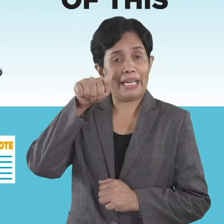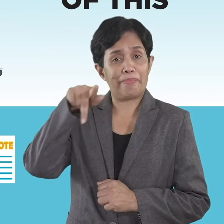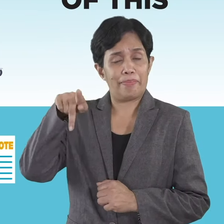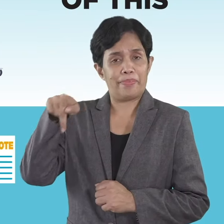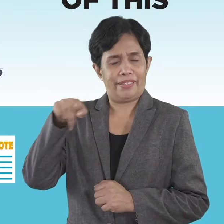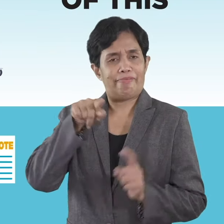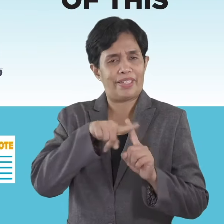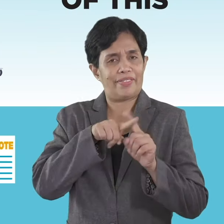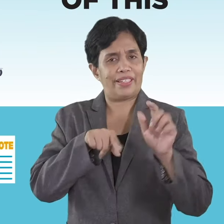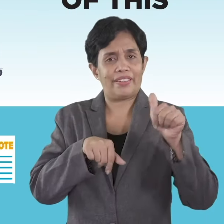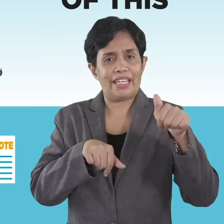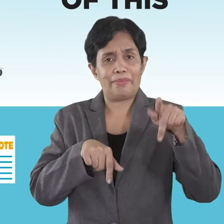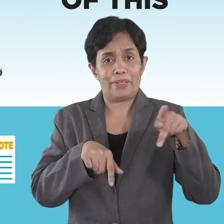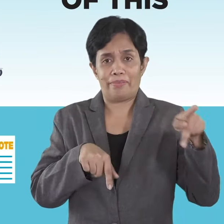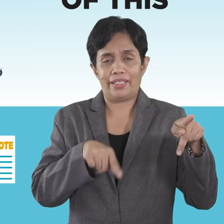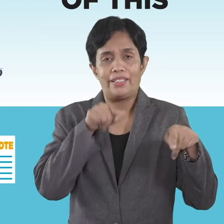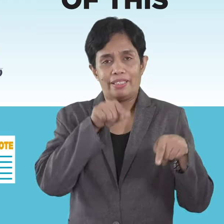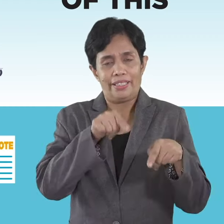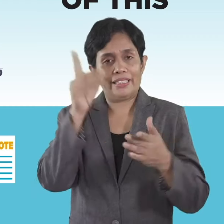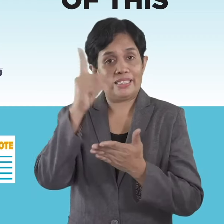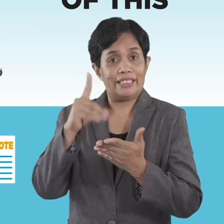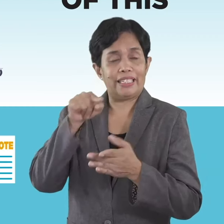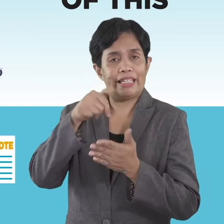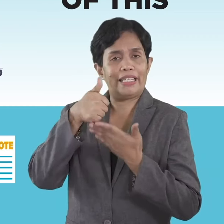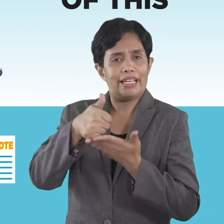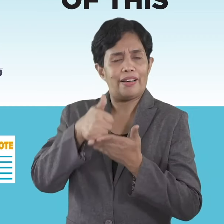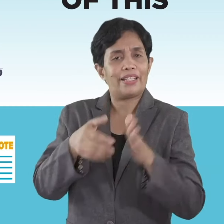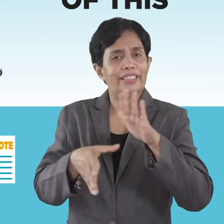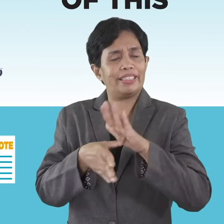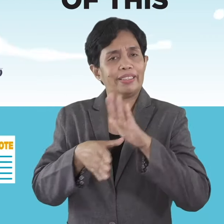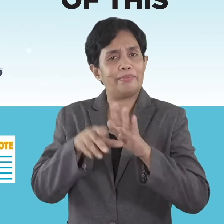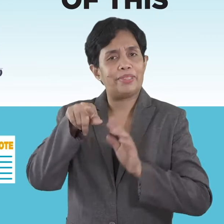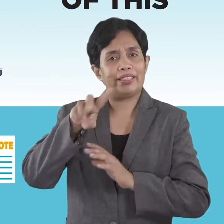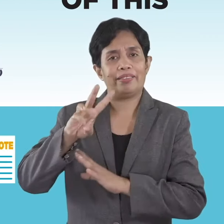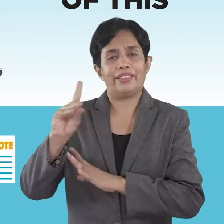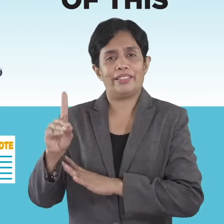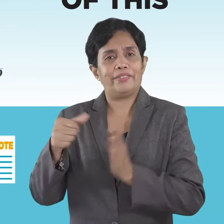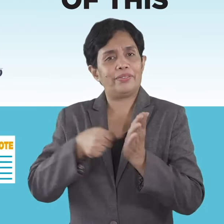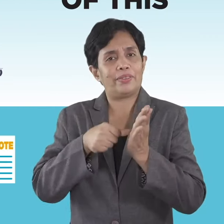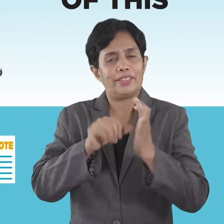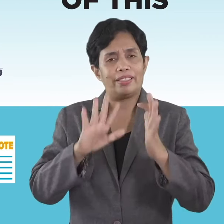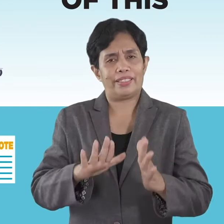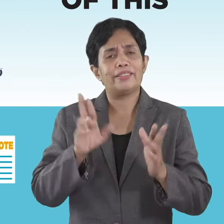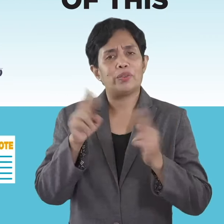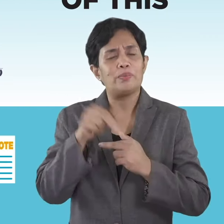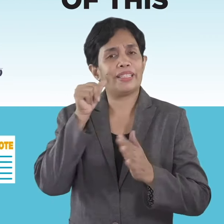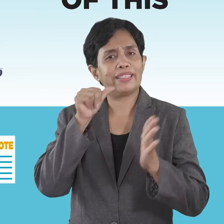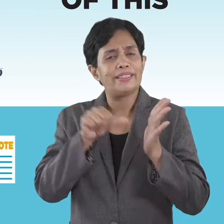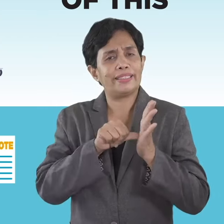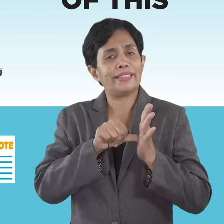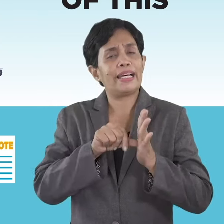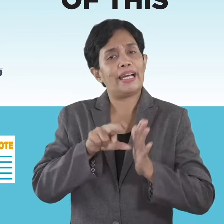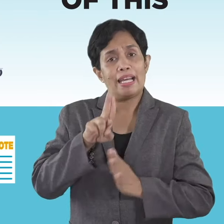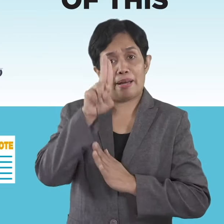EAPPs, which are different from APPs, were designed to help these senior and PWD voters whose room assignments